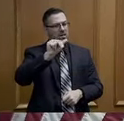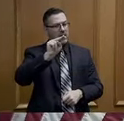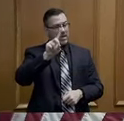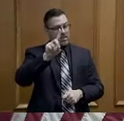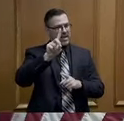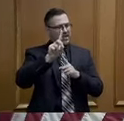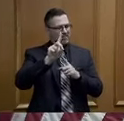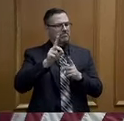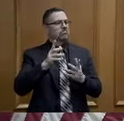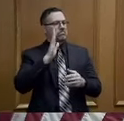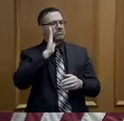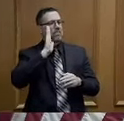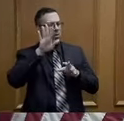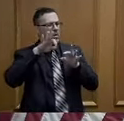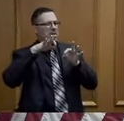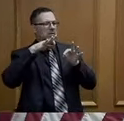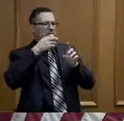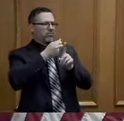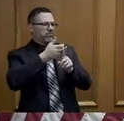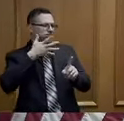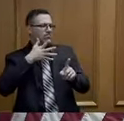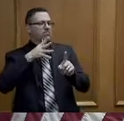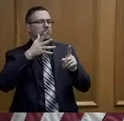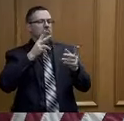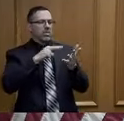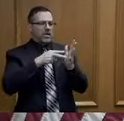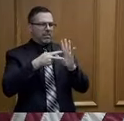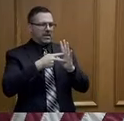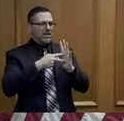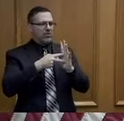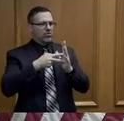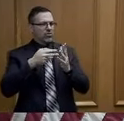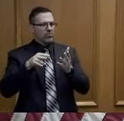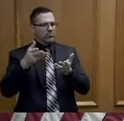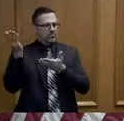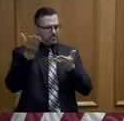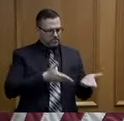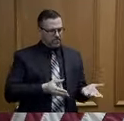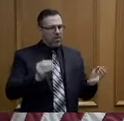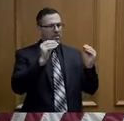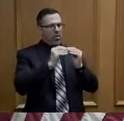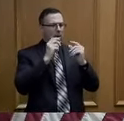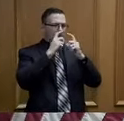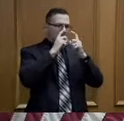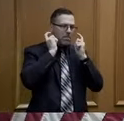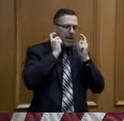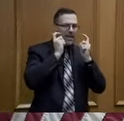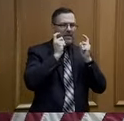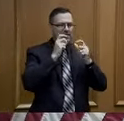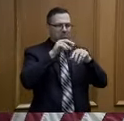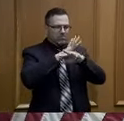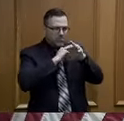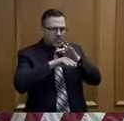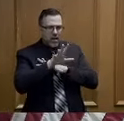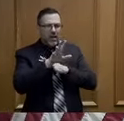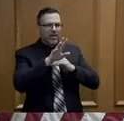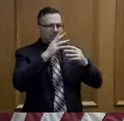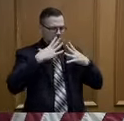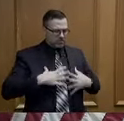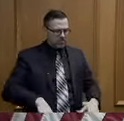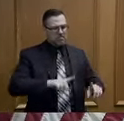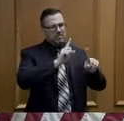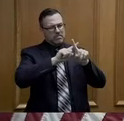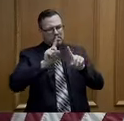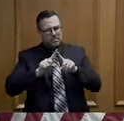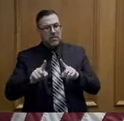regarding our efforts to acquire more personal protective equipment, and I want to discuss Executive Order 18,